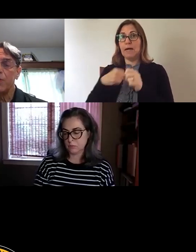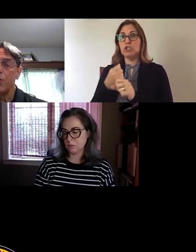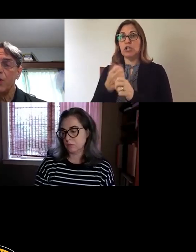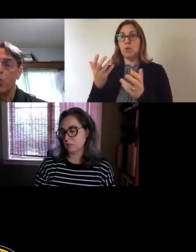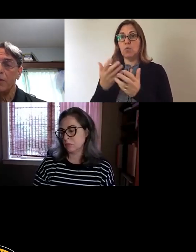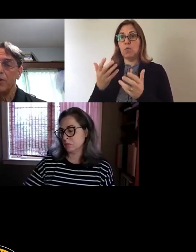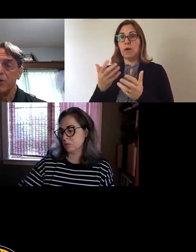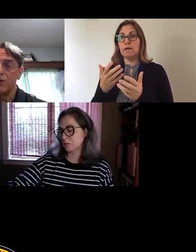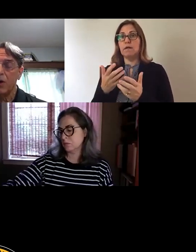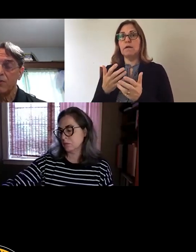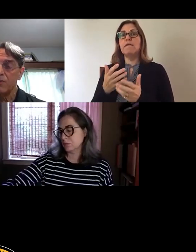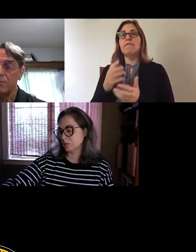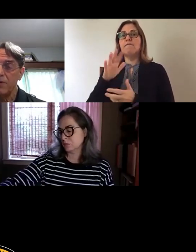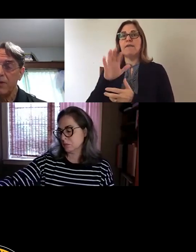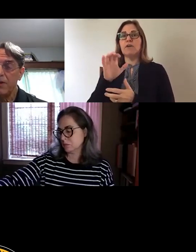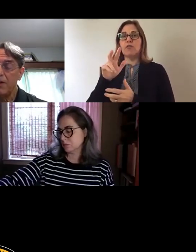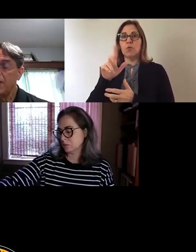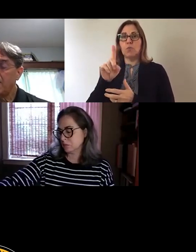$531 million.